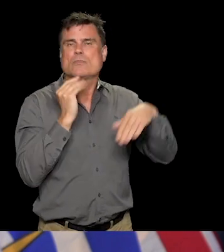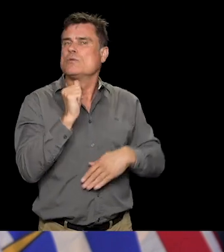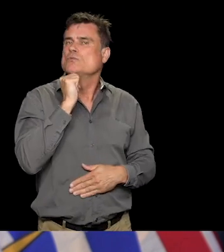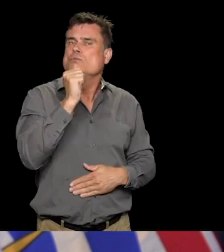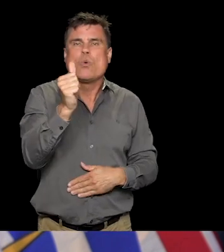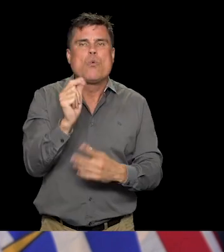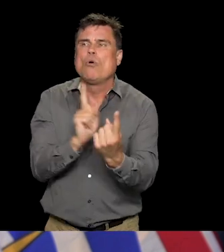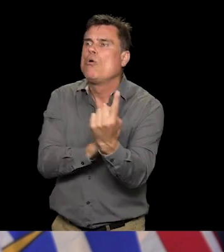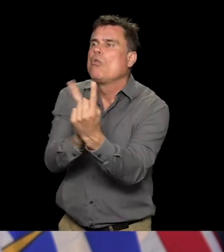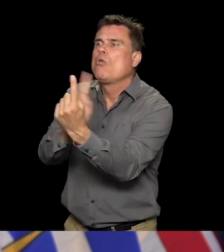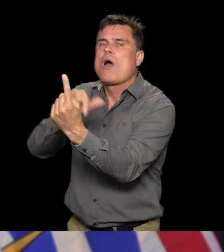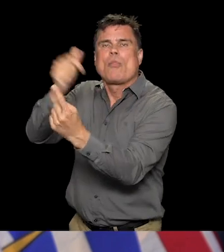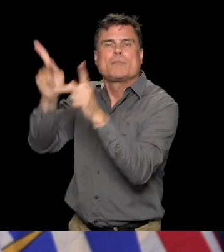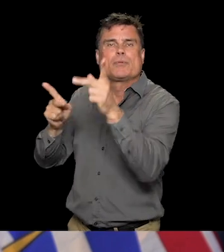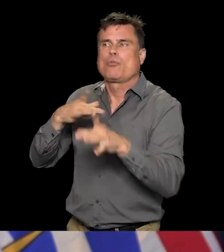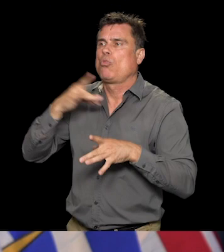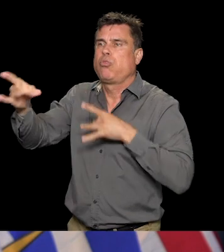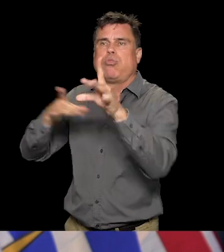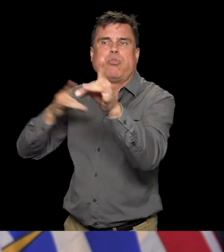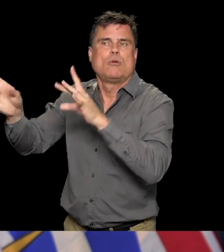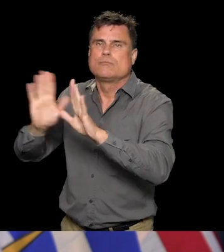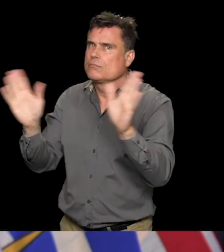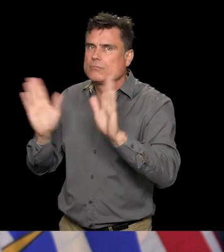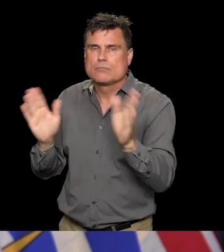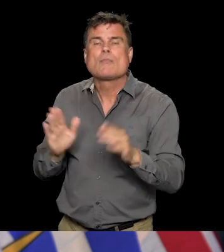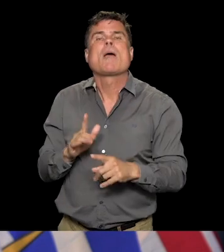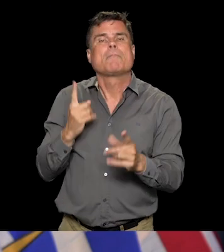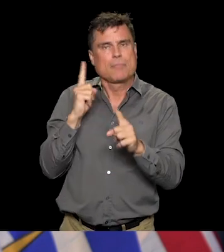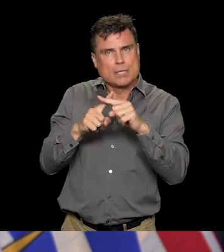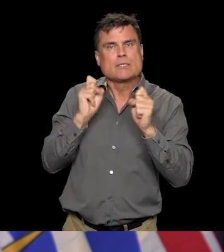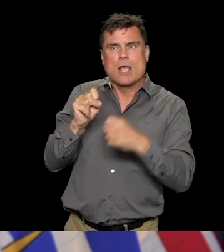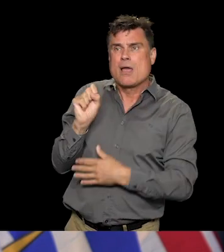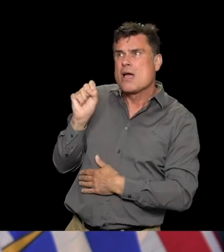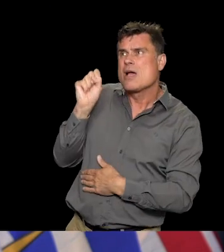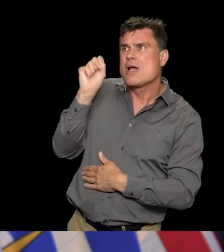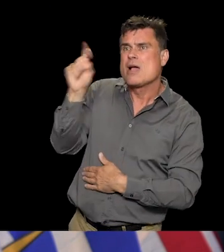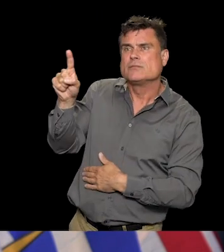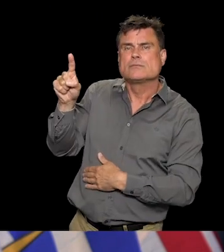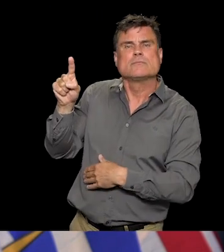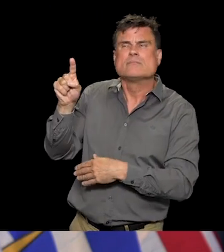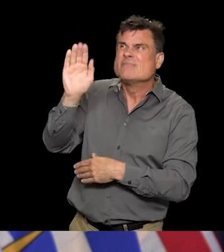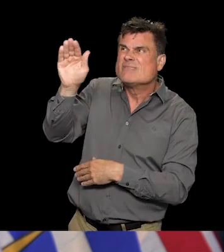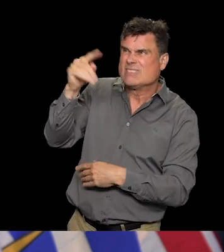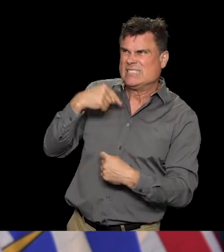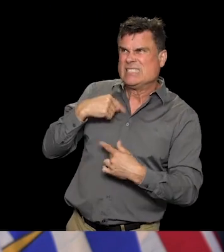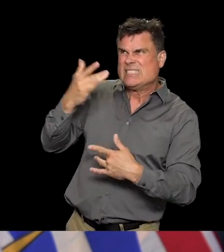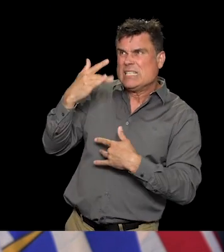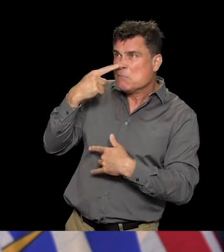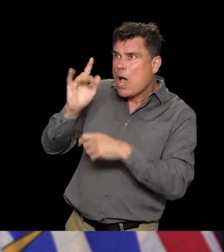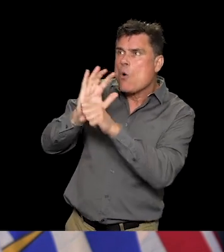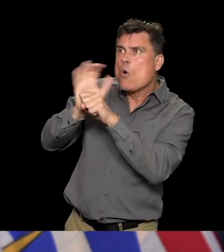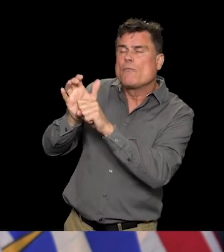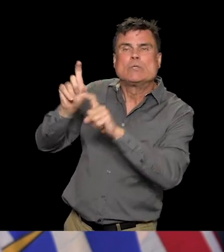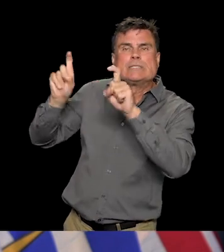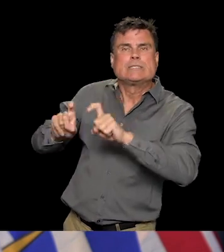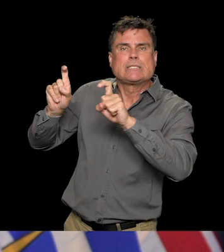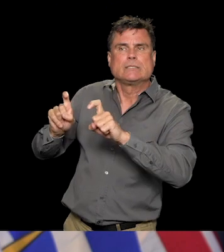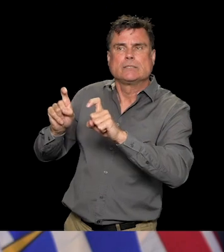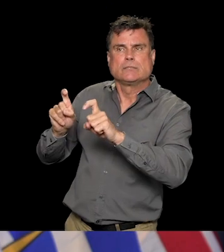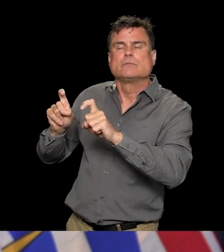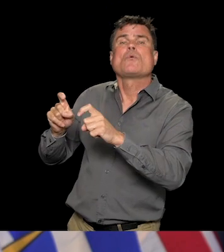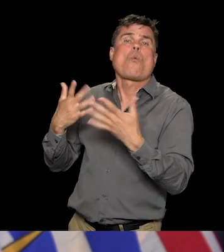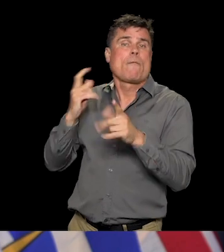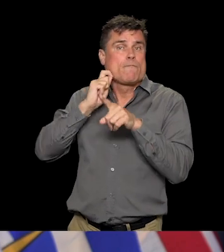that are related to COVID-19. And no matter where you are, we need to continue to follow our rules for safe social interactions,